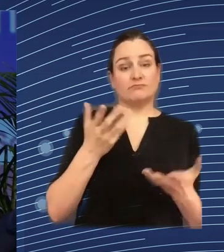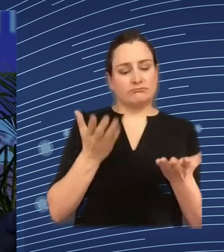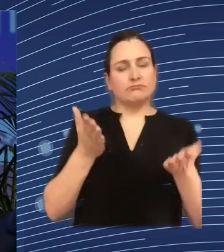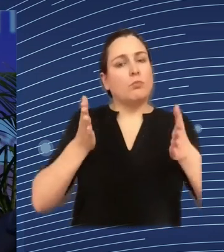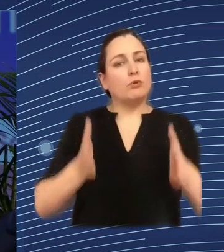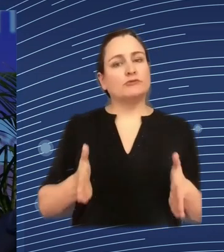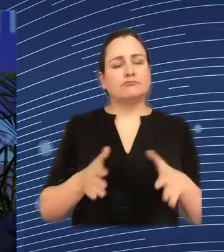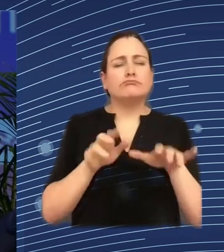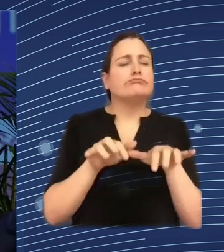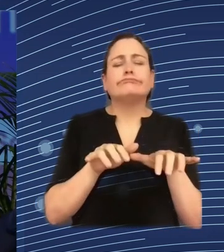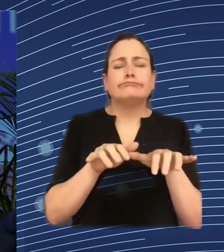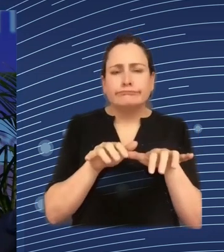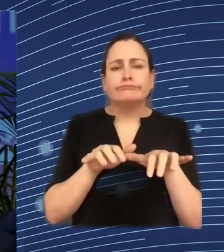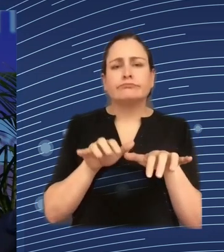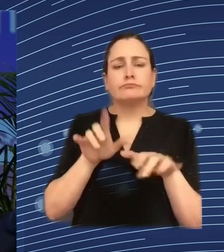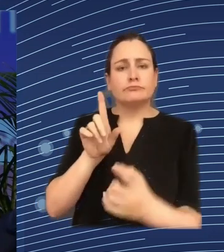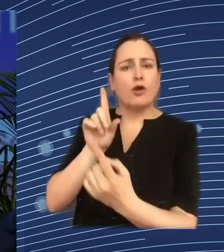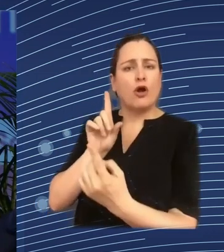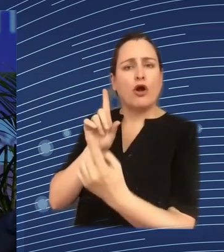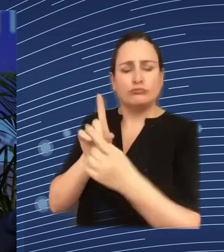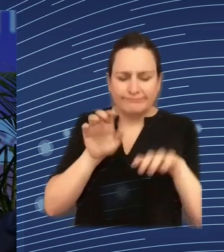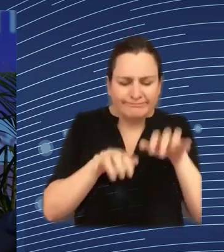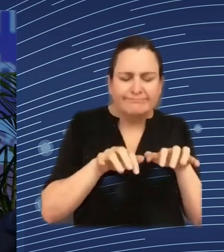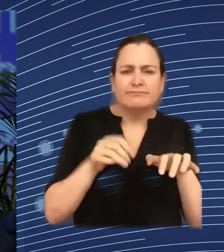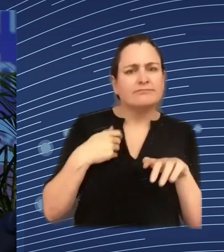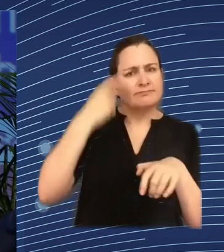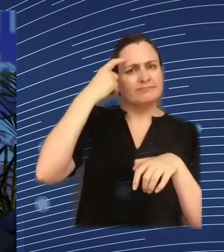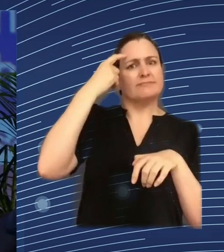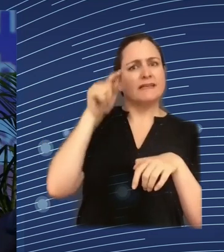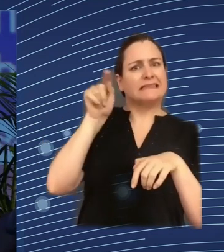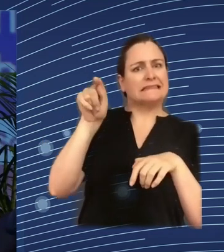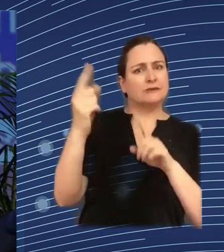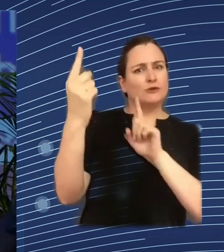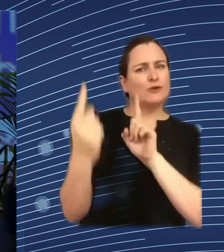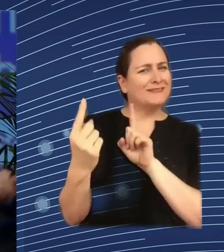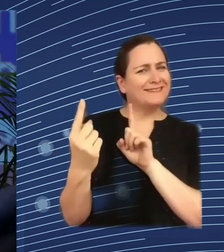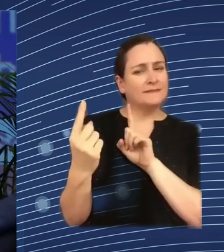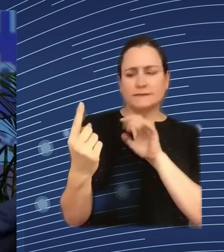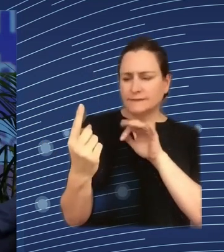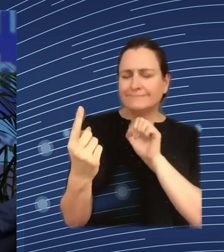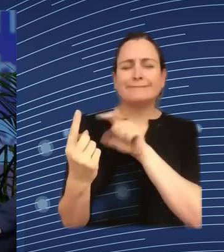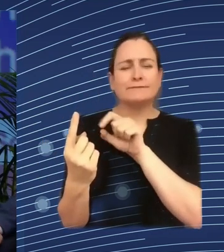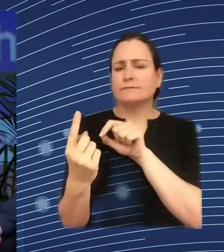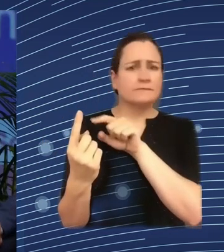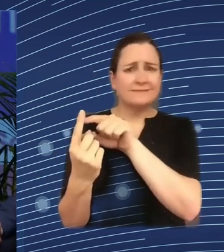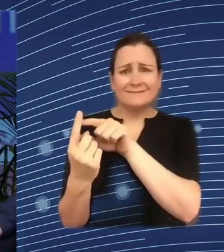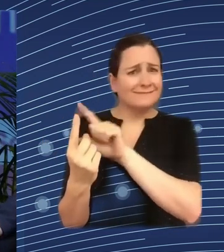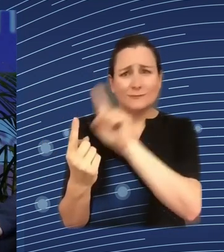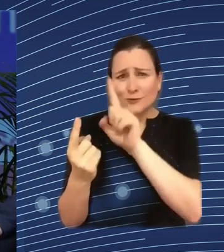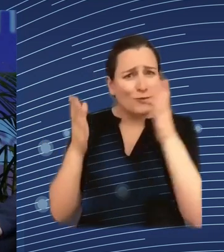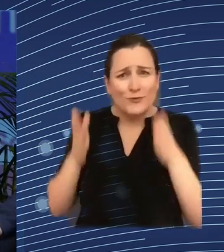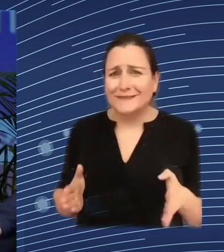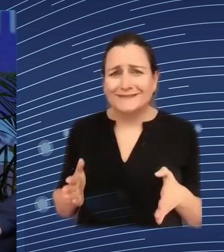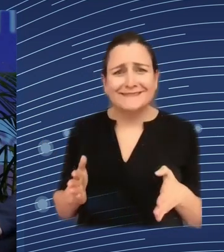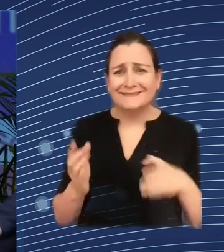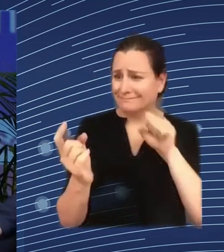when Uber doesn't when you've got an administrative problem with your account you try to reach out to Uber and you get a response from a chatbot and we've had